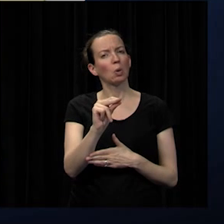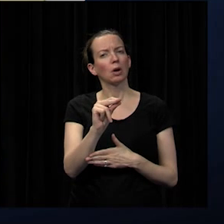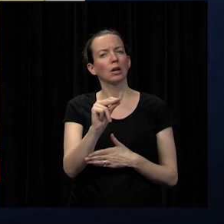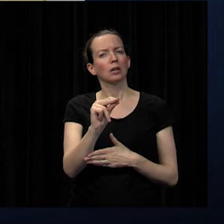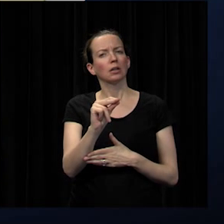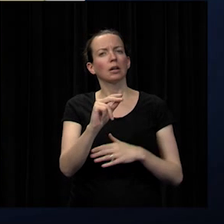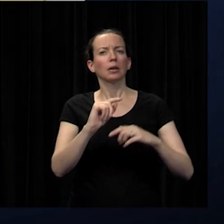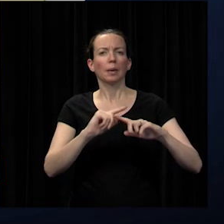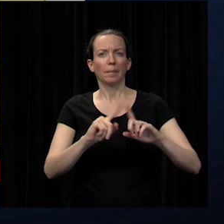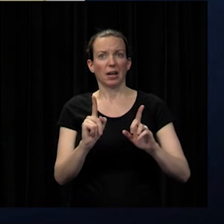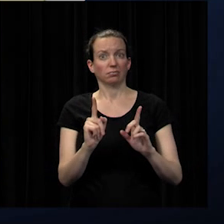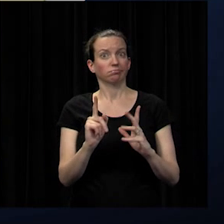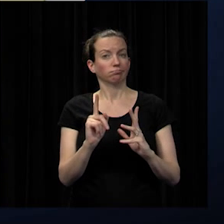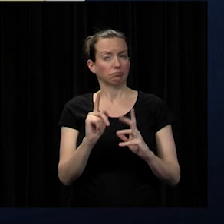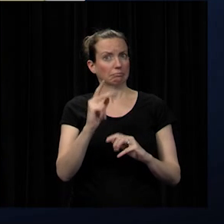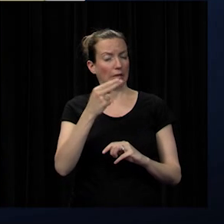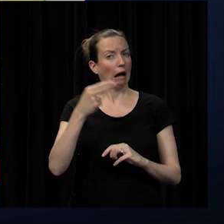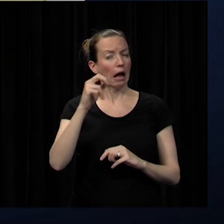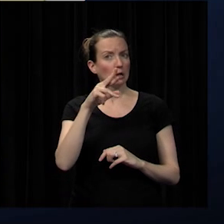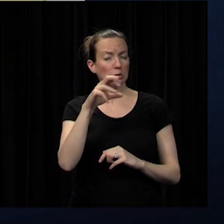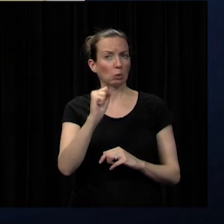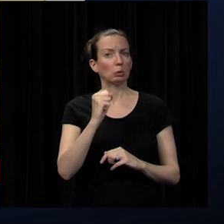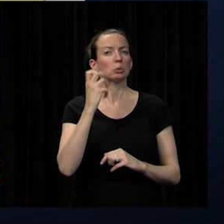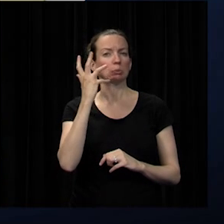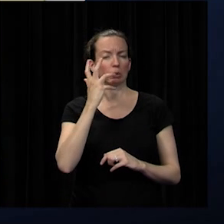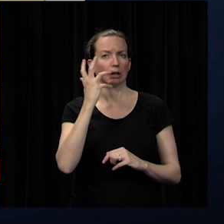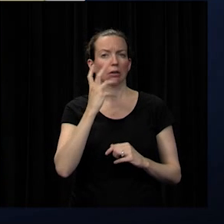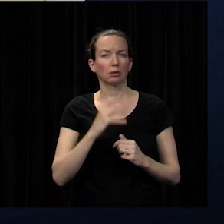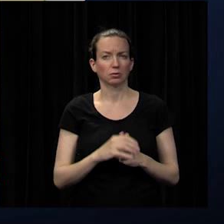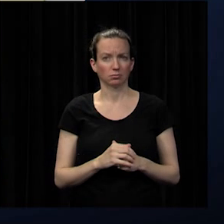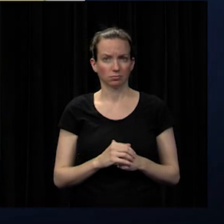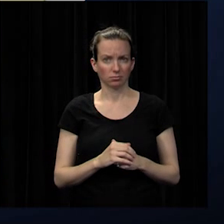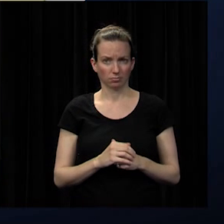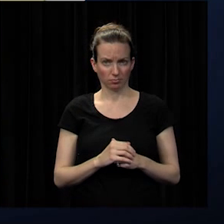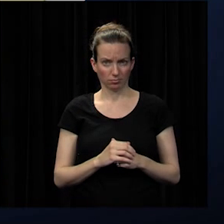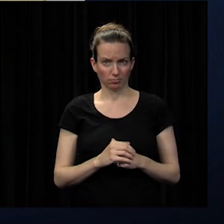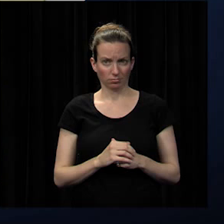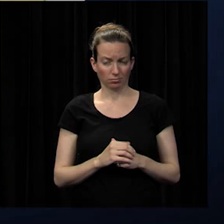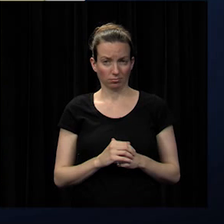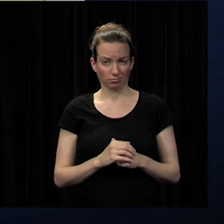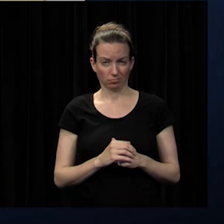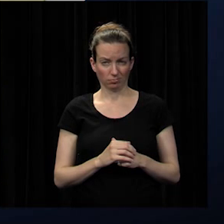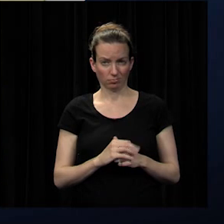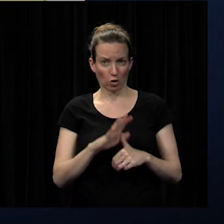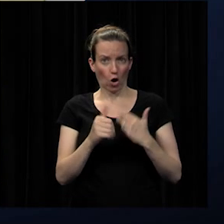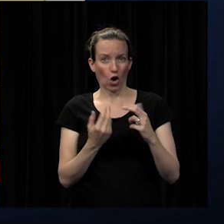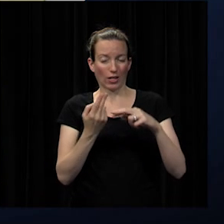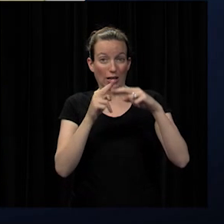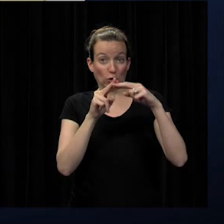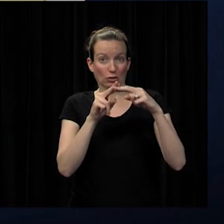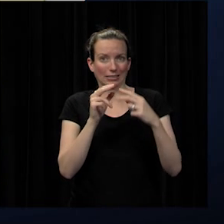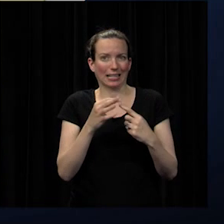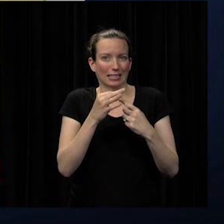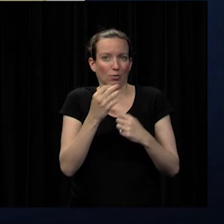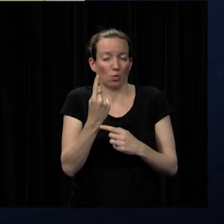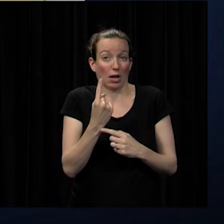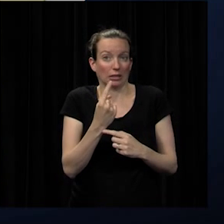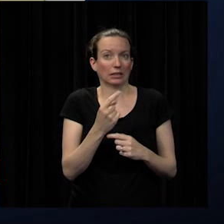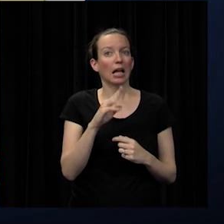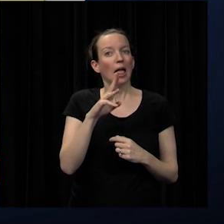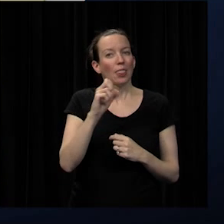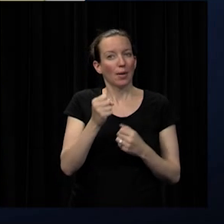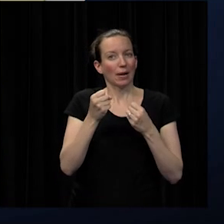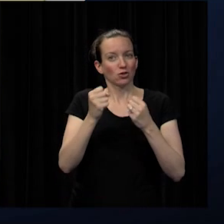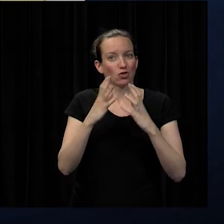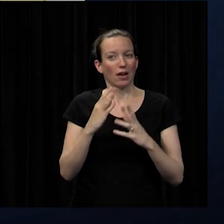very high scores and in many cases as you can see they're all in an increase except for one the bus driver treats patrons in